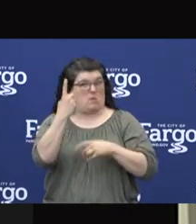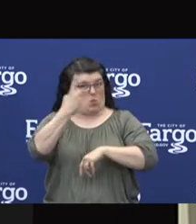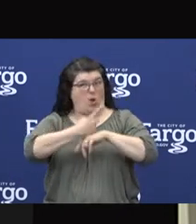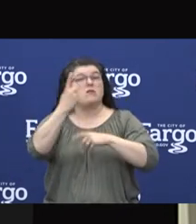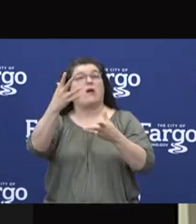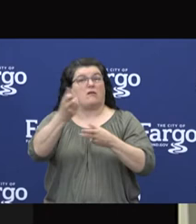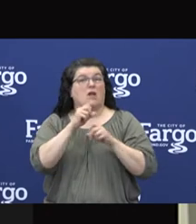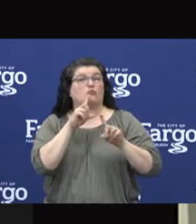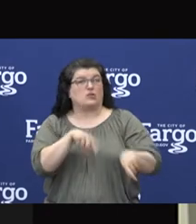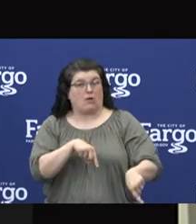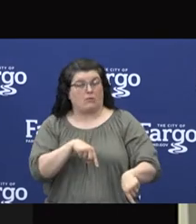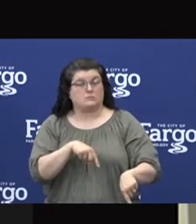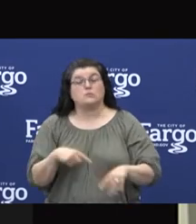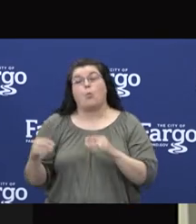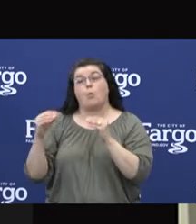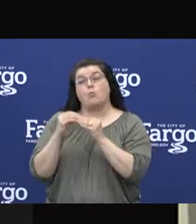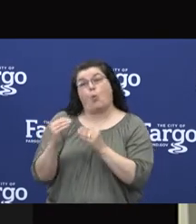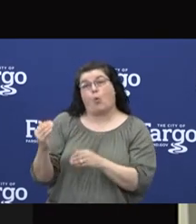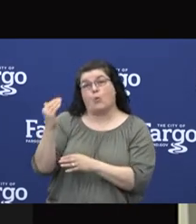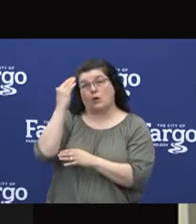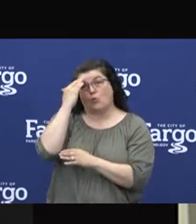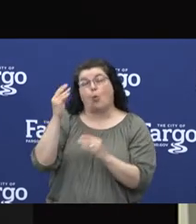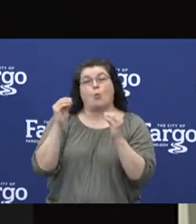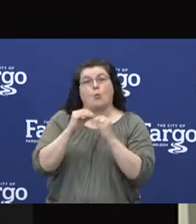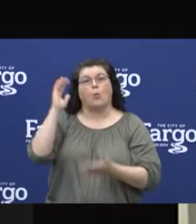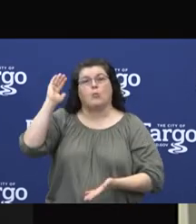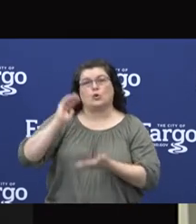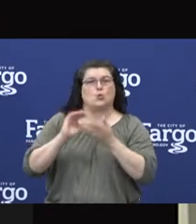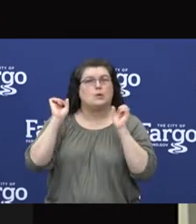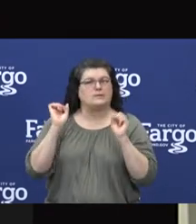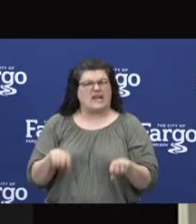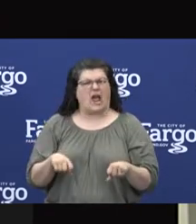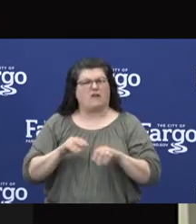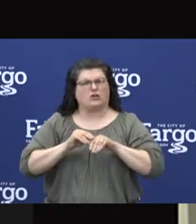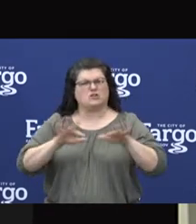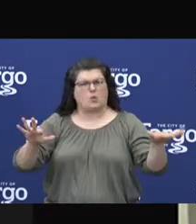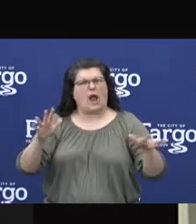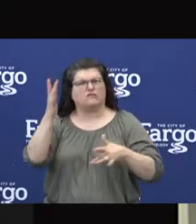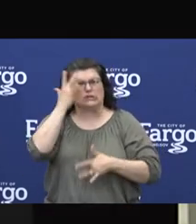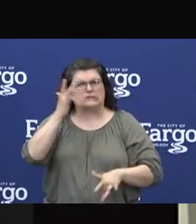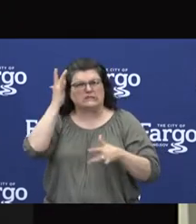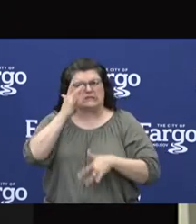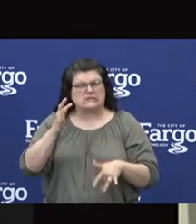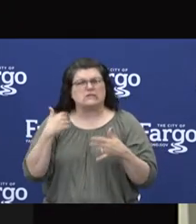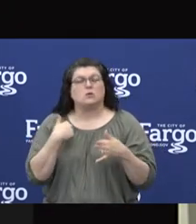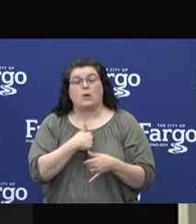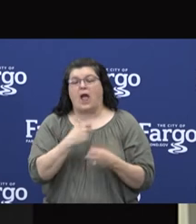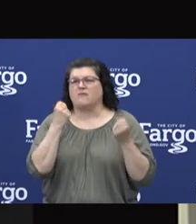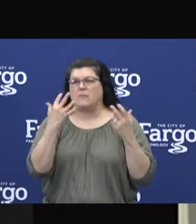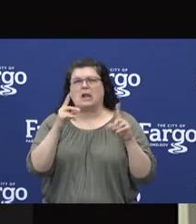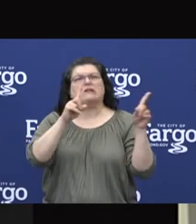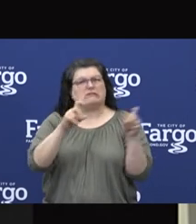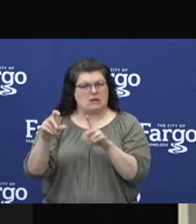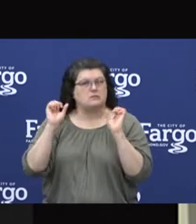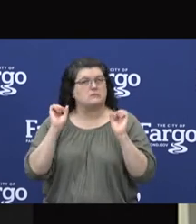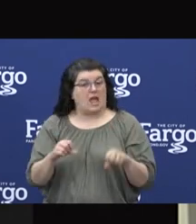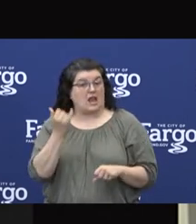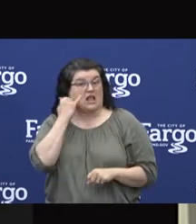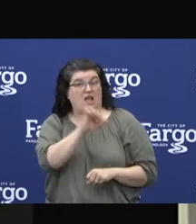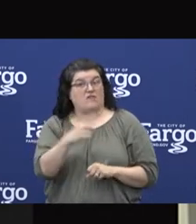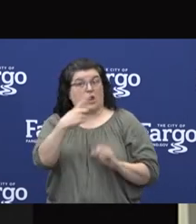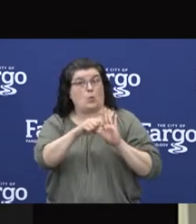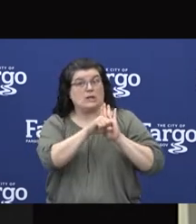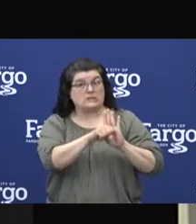The more we know, the more we can reduce the spread of the disease. We have plenty of testing capacity and would urge anyone that has symptoms,